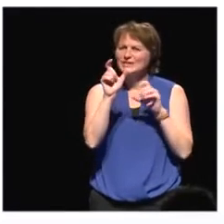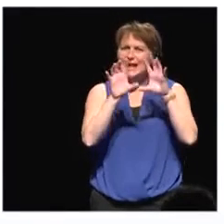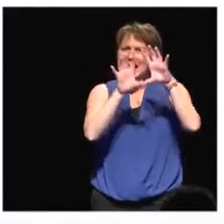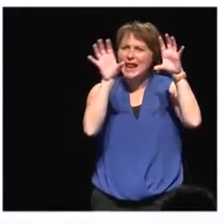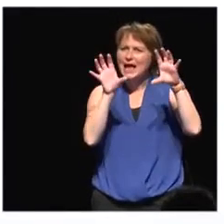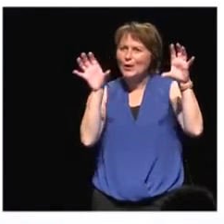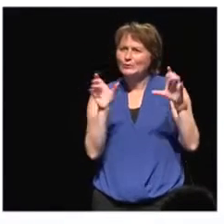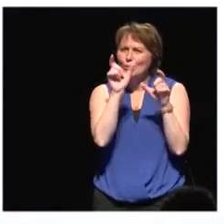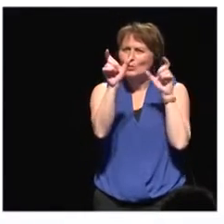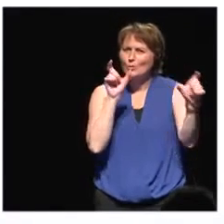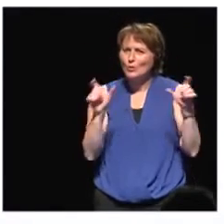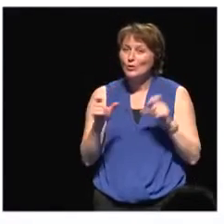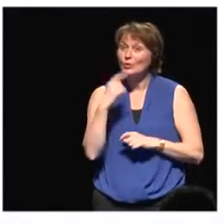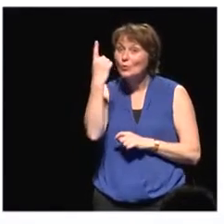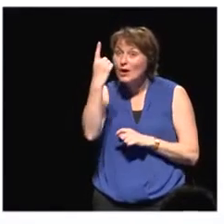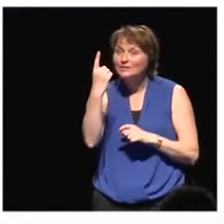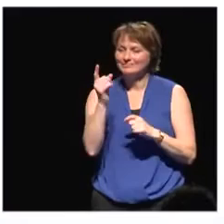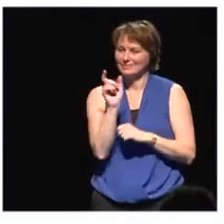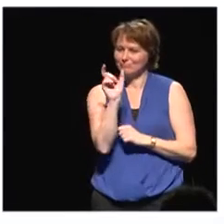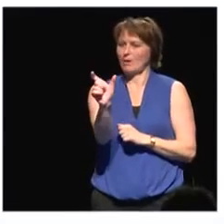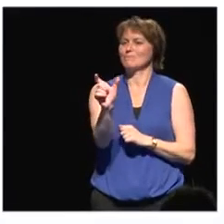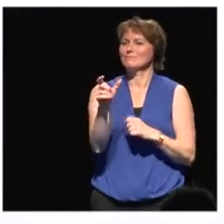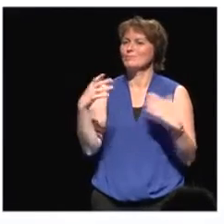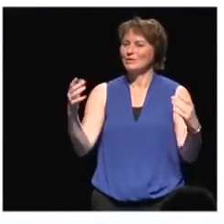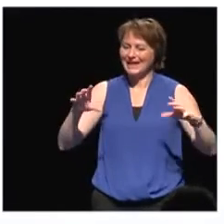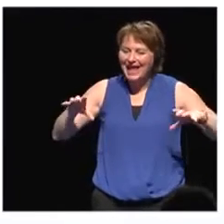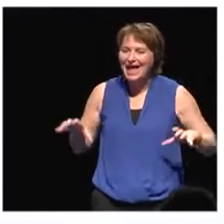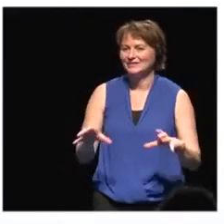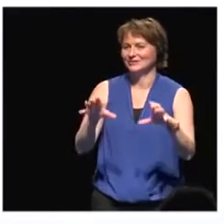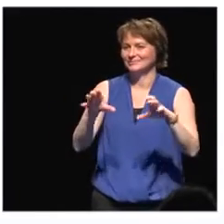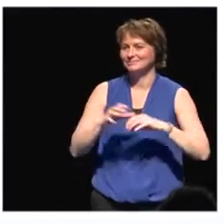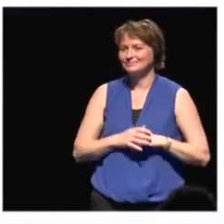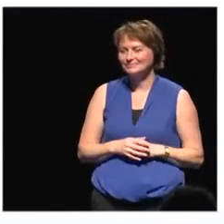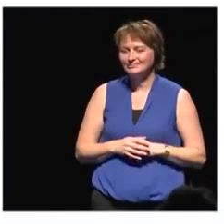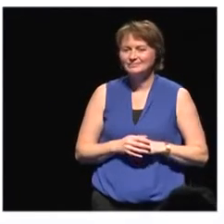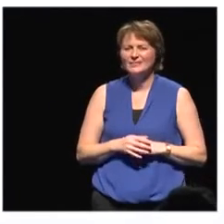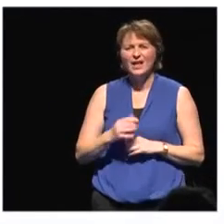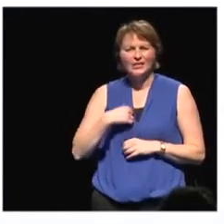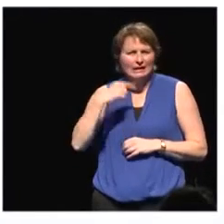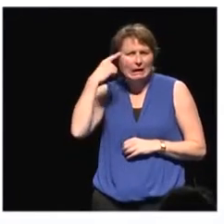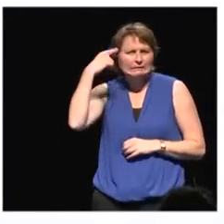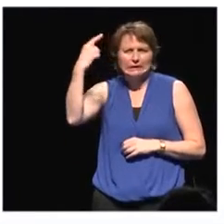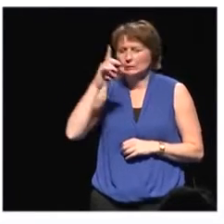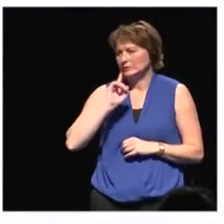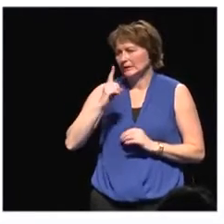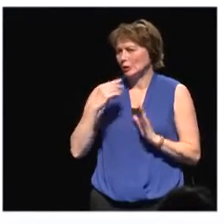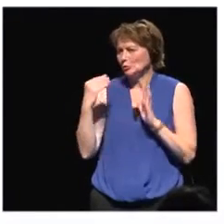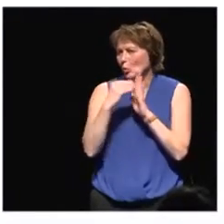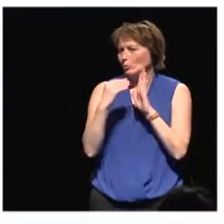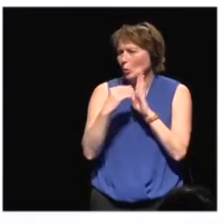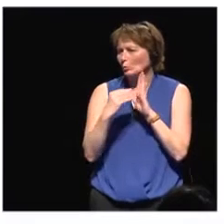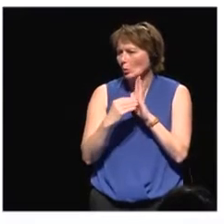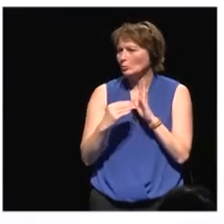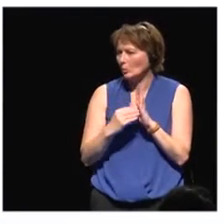And I think the idea is very normative in the fact that it calls for us to